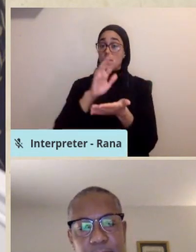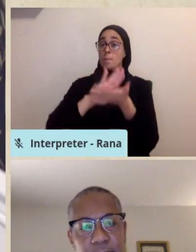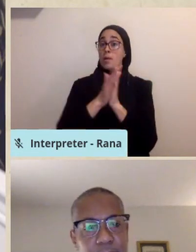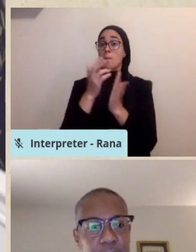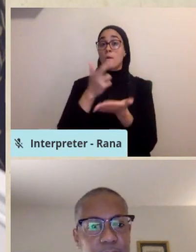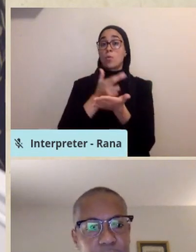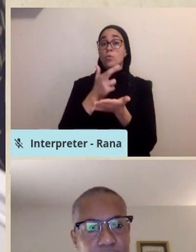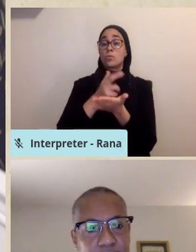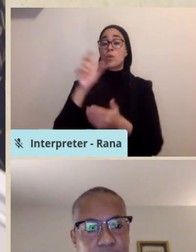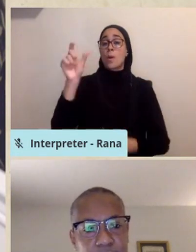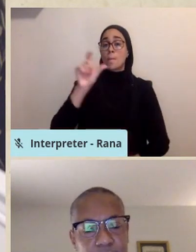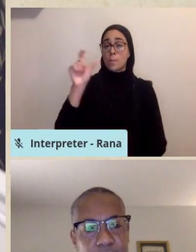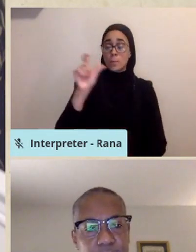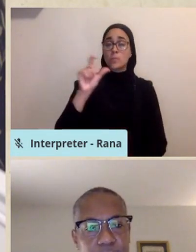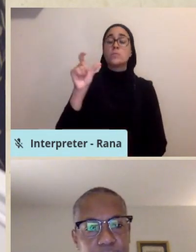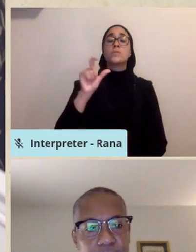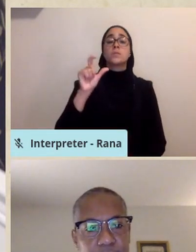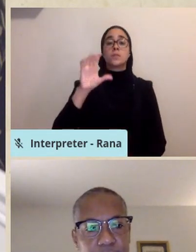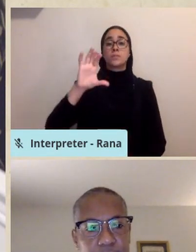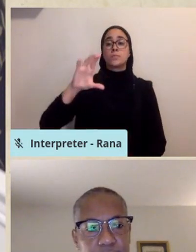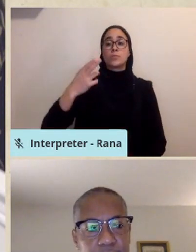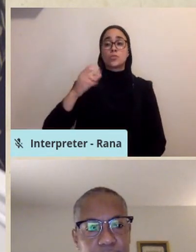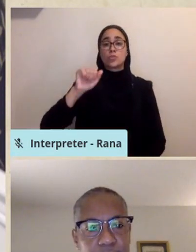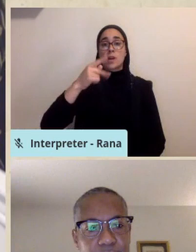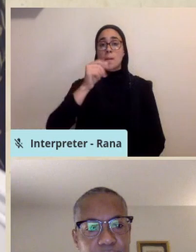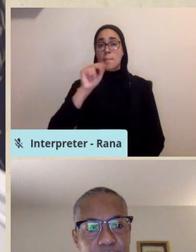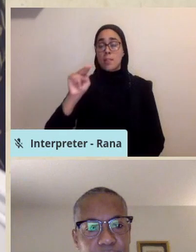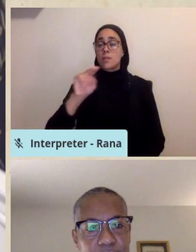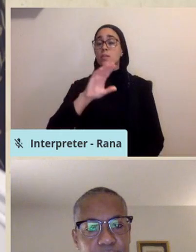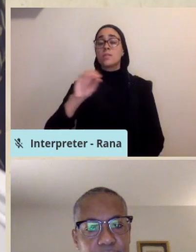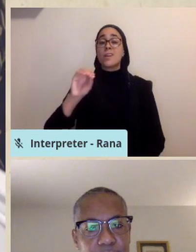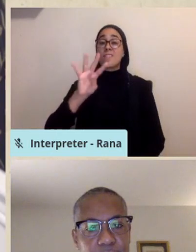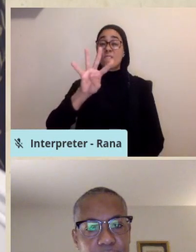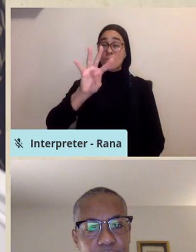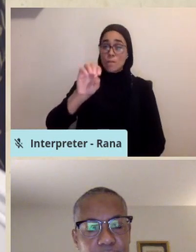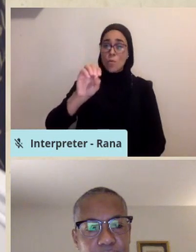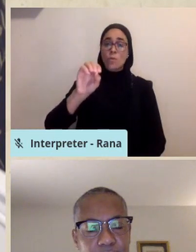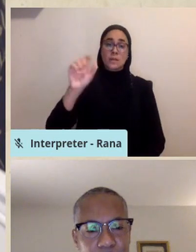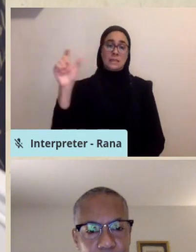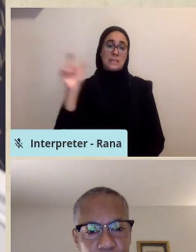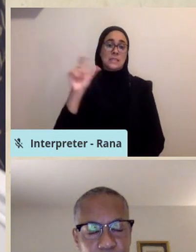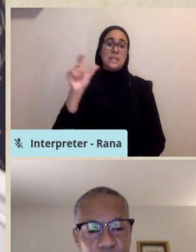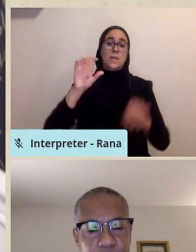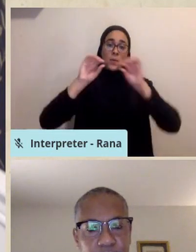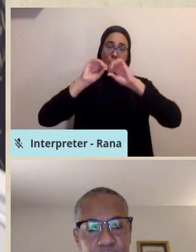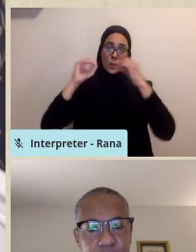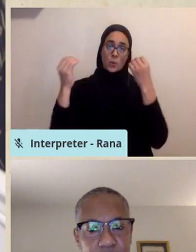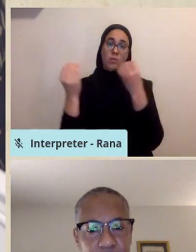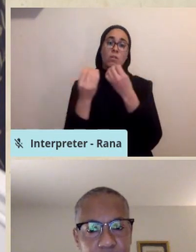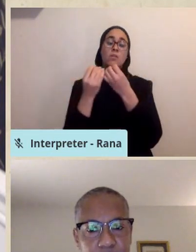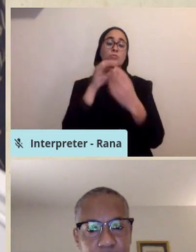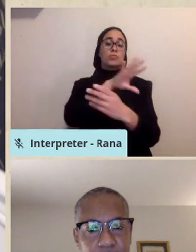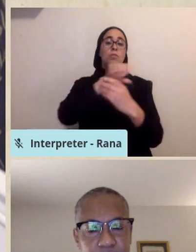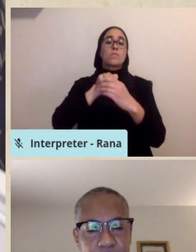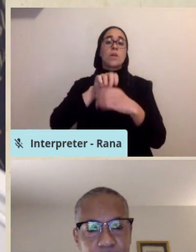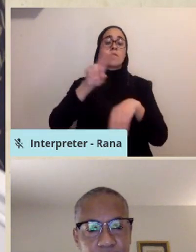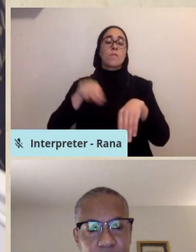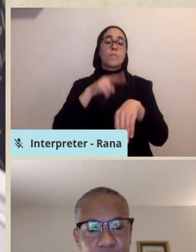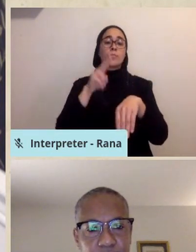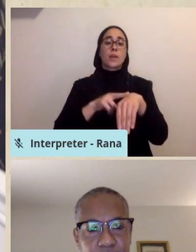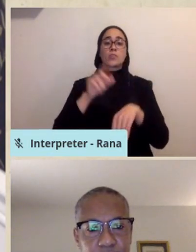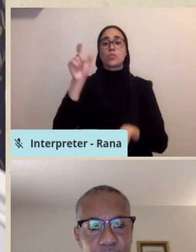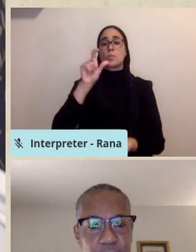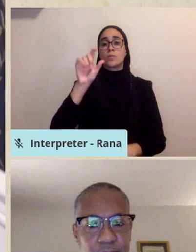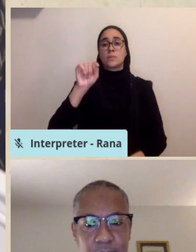of Muslim chaplains, as well as 40 Islamic organizations that are part of the National Muslim Task Force for